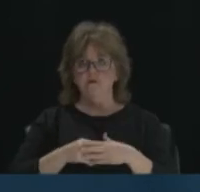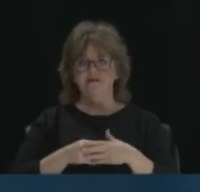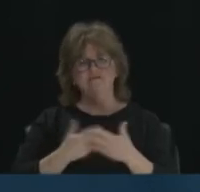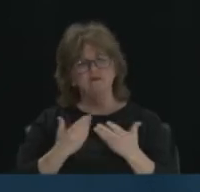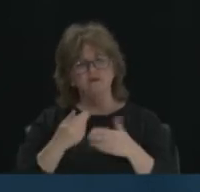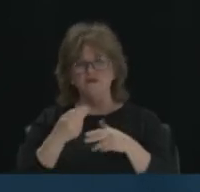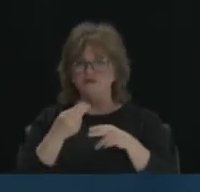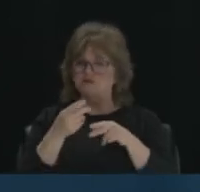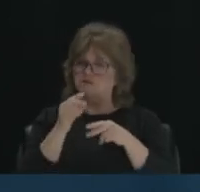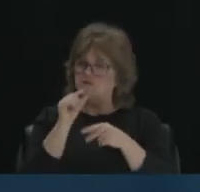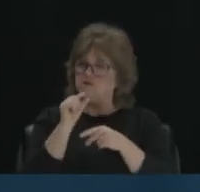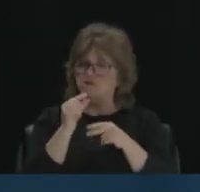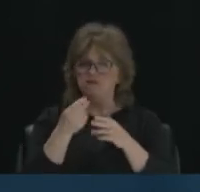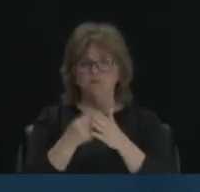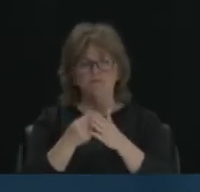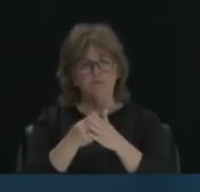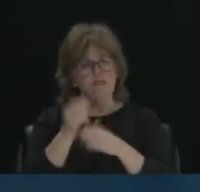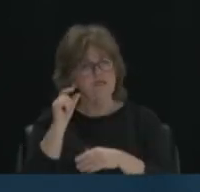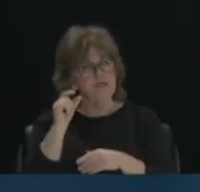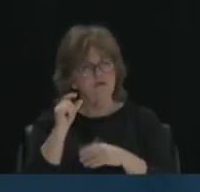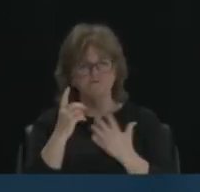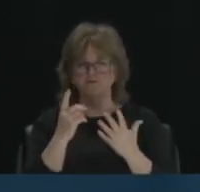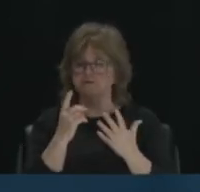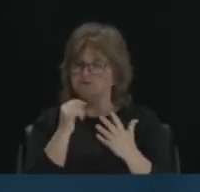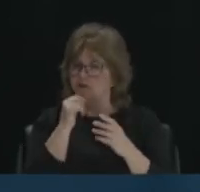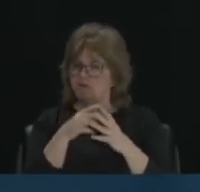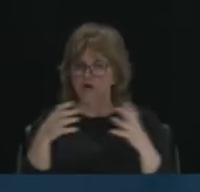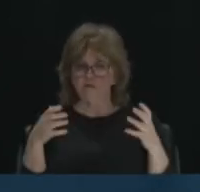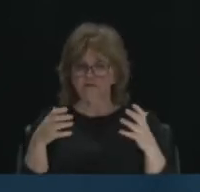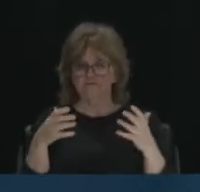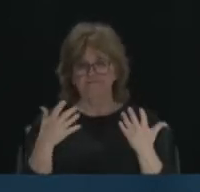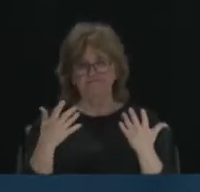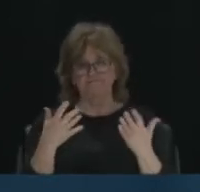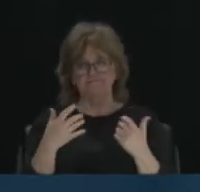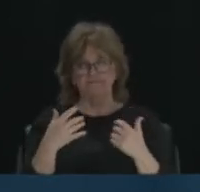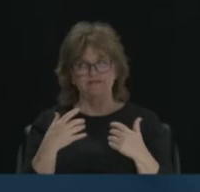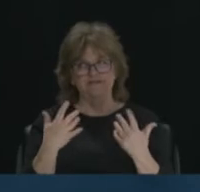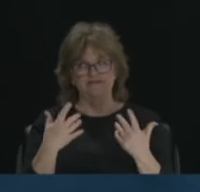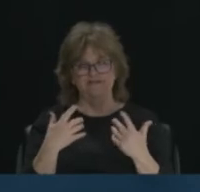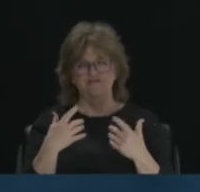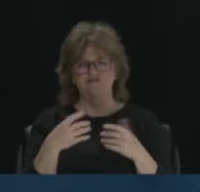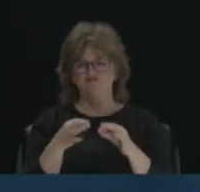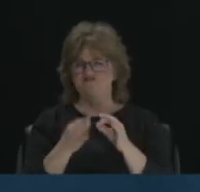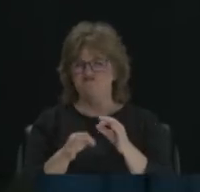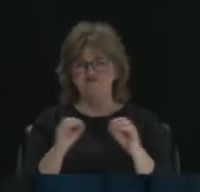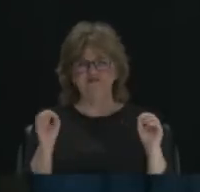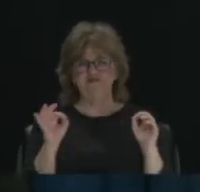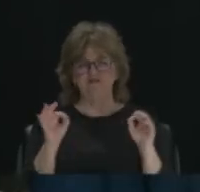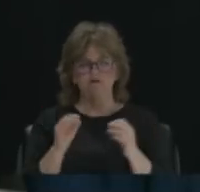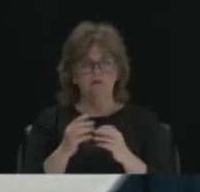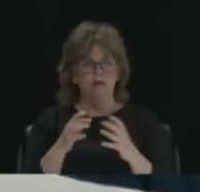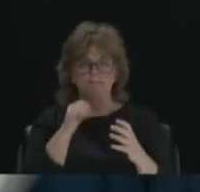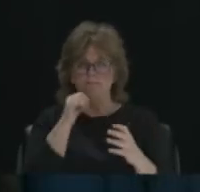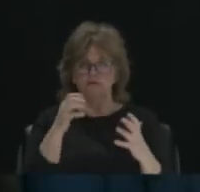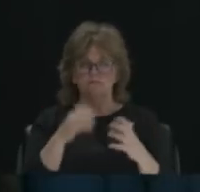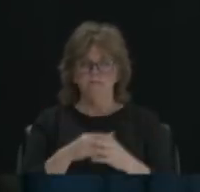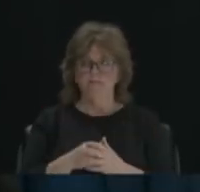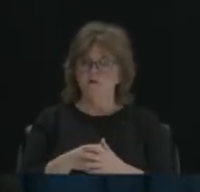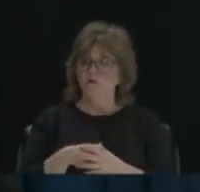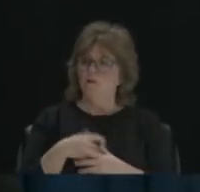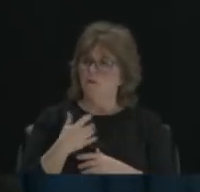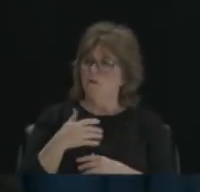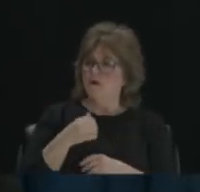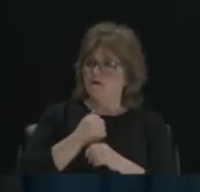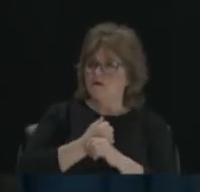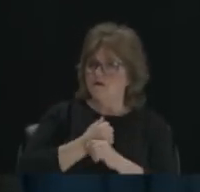stipend. And when I'm talking about a small stipend, believe me, it's a cheerio. Wow. I'd love to learn about